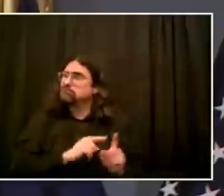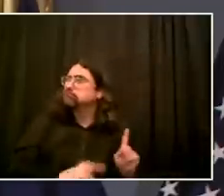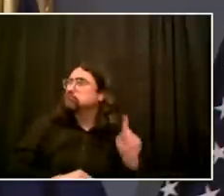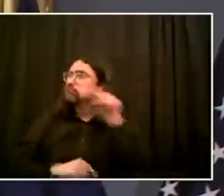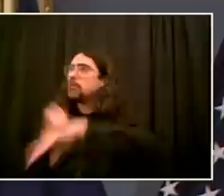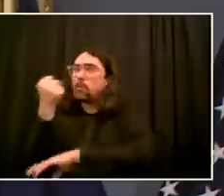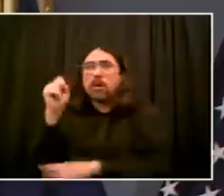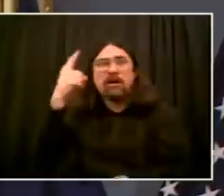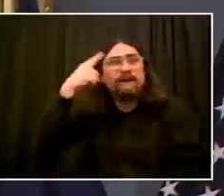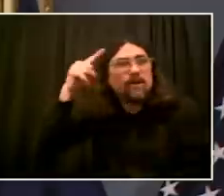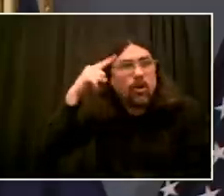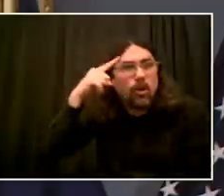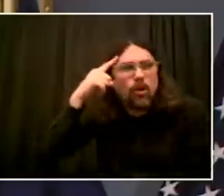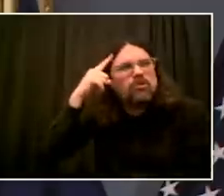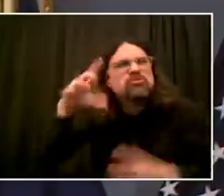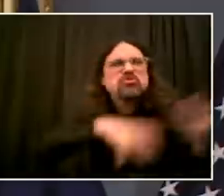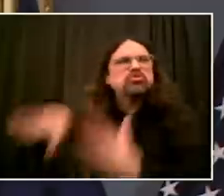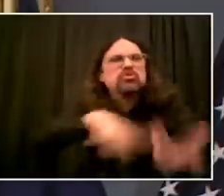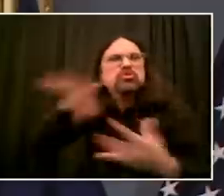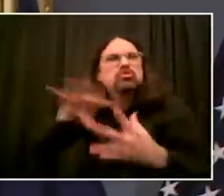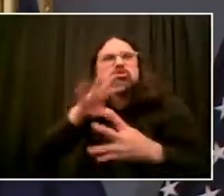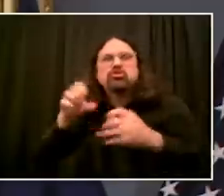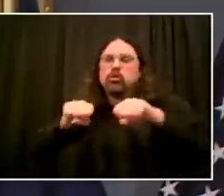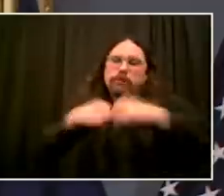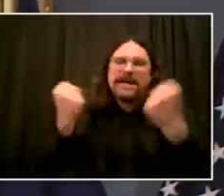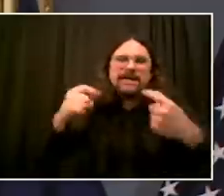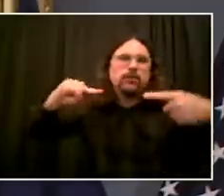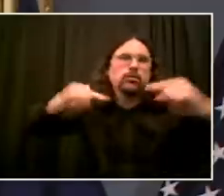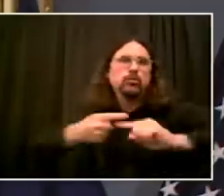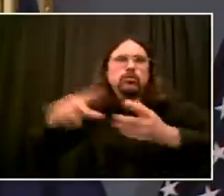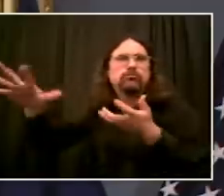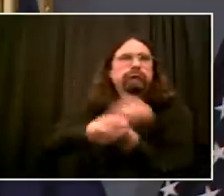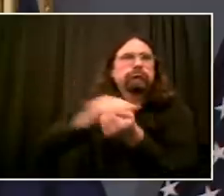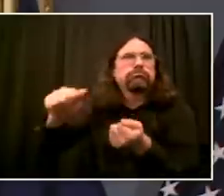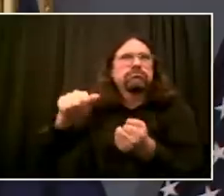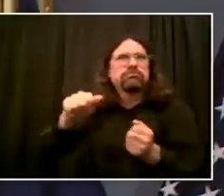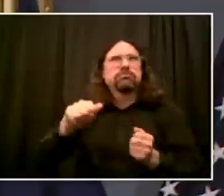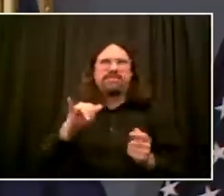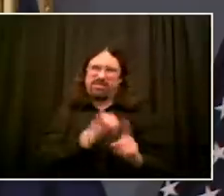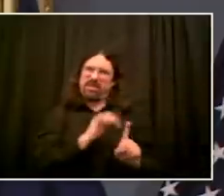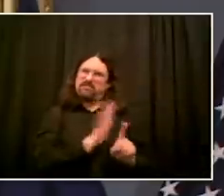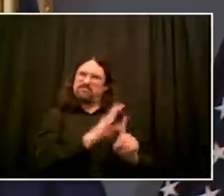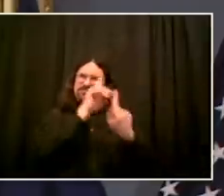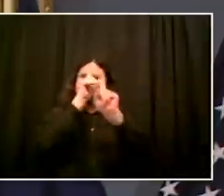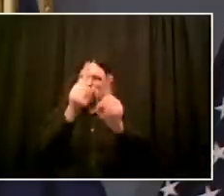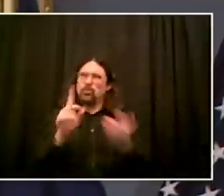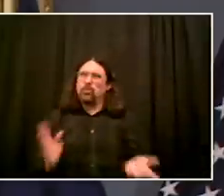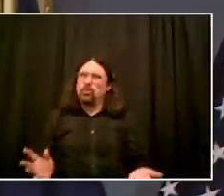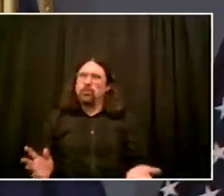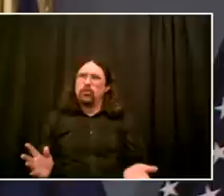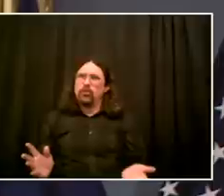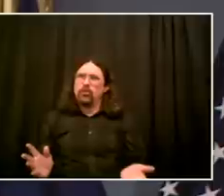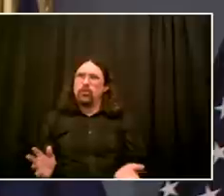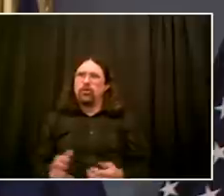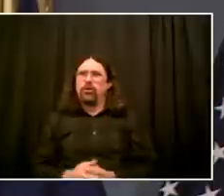reality, this violent, organized effort many times from people, not from the neighborhoods where it was occurring